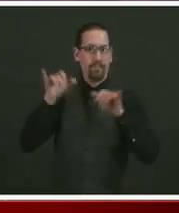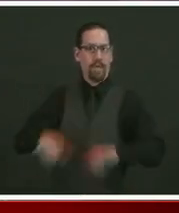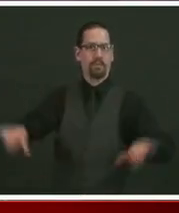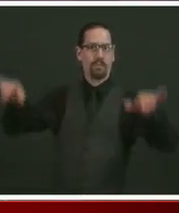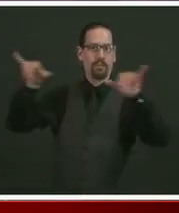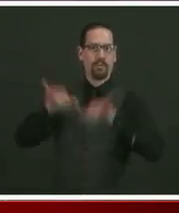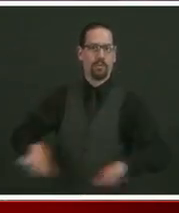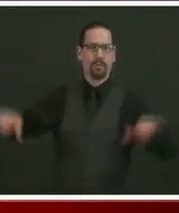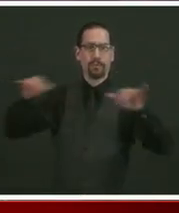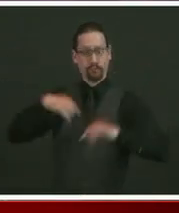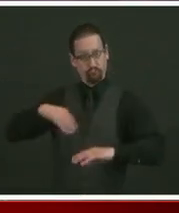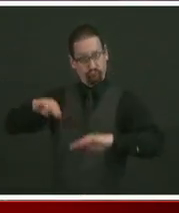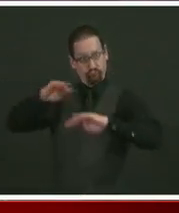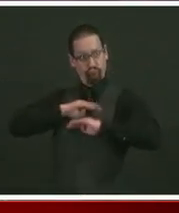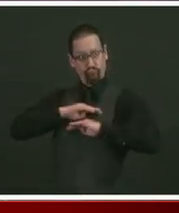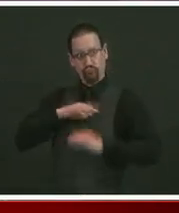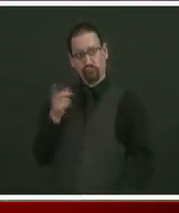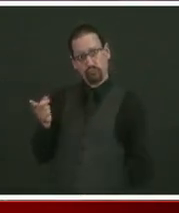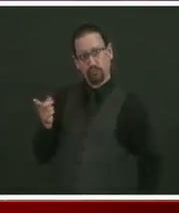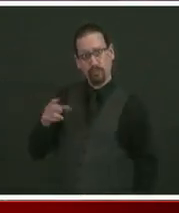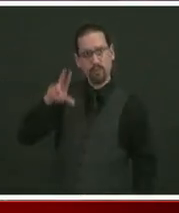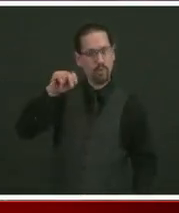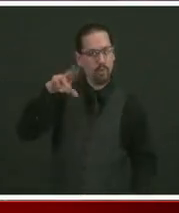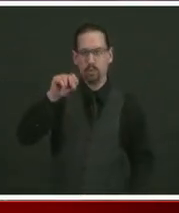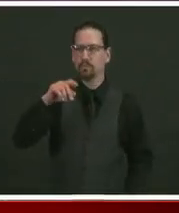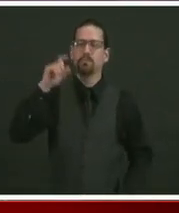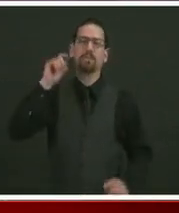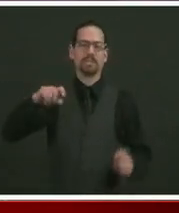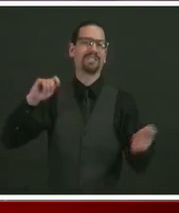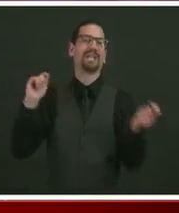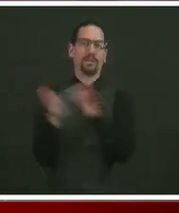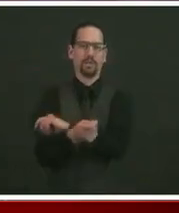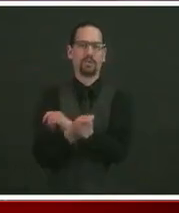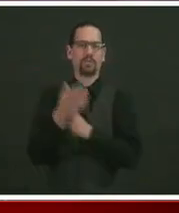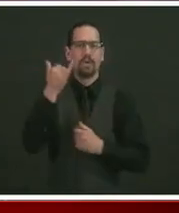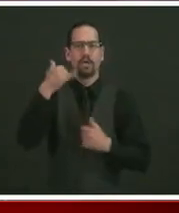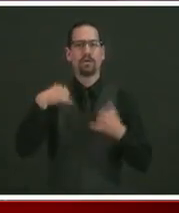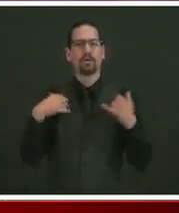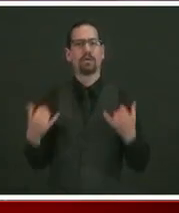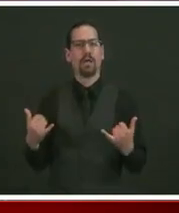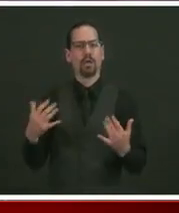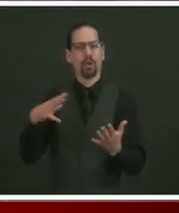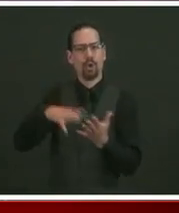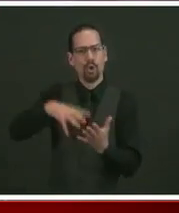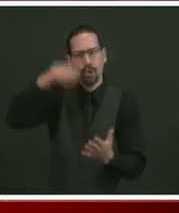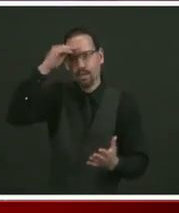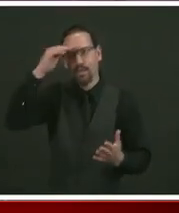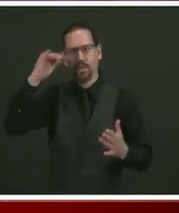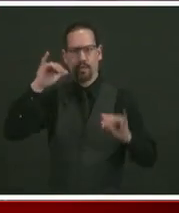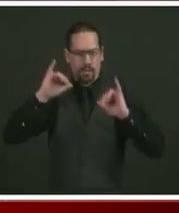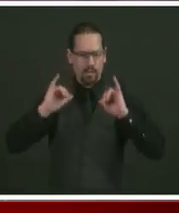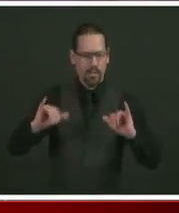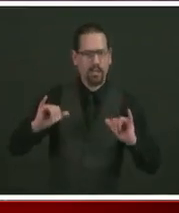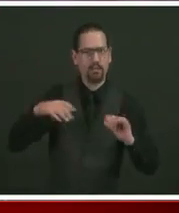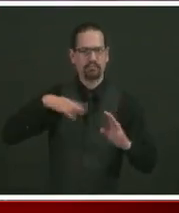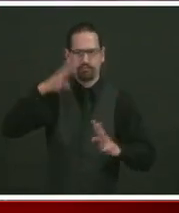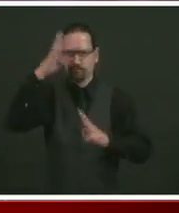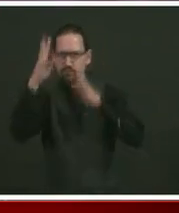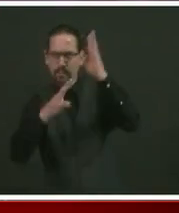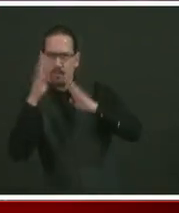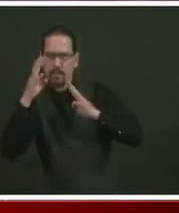this. Because we've learned a lot. We've had to embrace innovation. And so